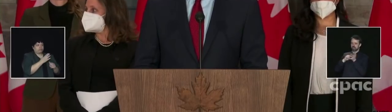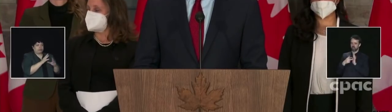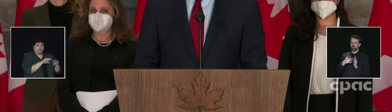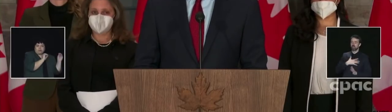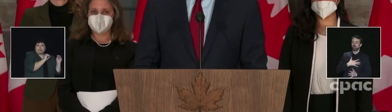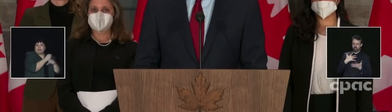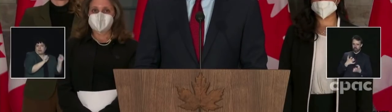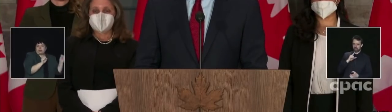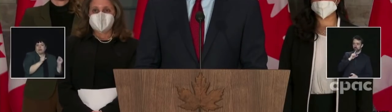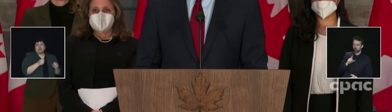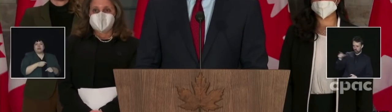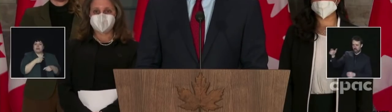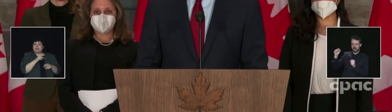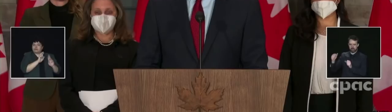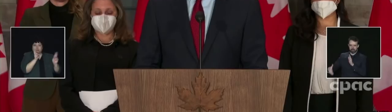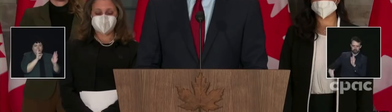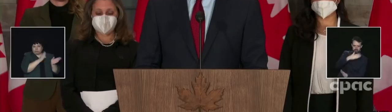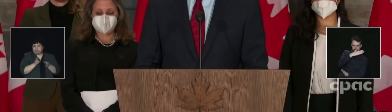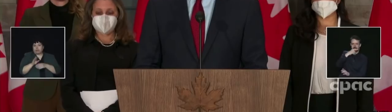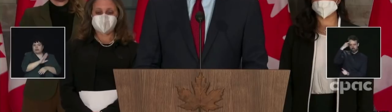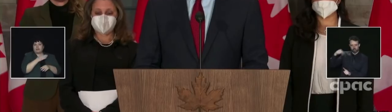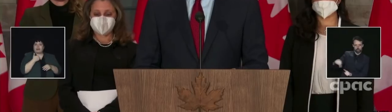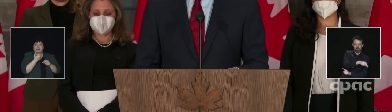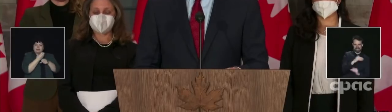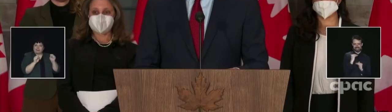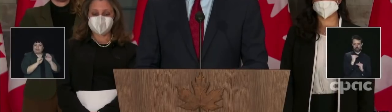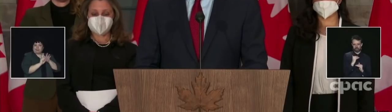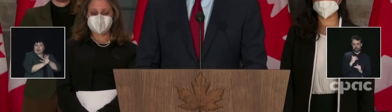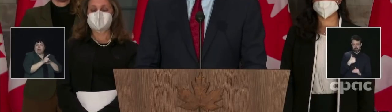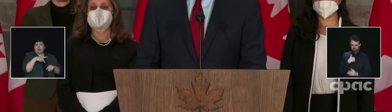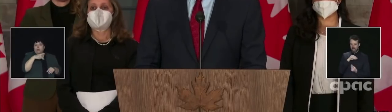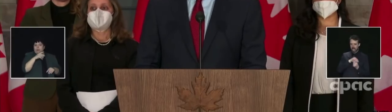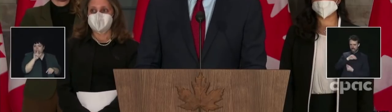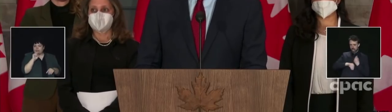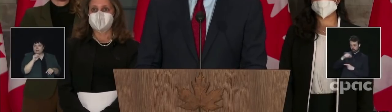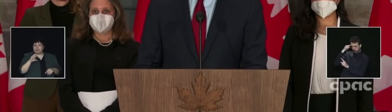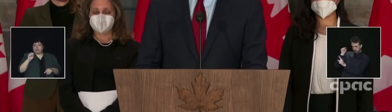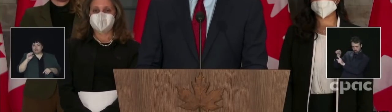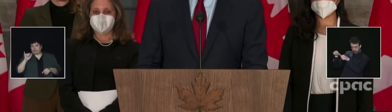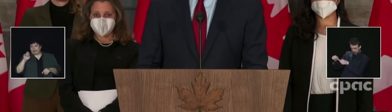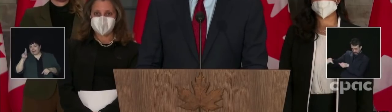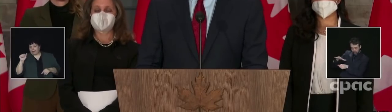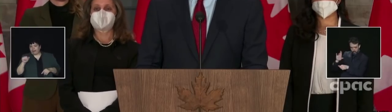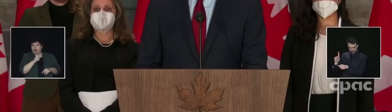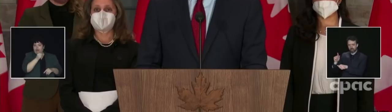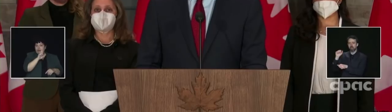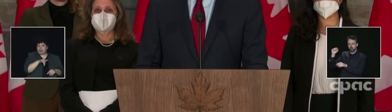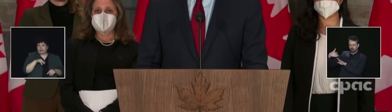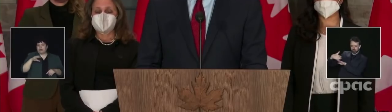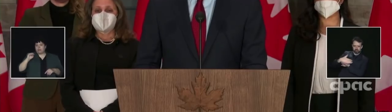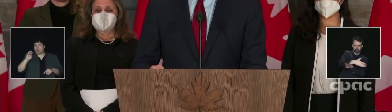arranged for safe passage for you and your families at the land borders with Poland, Slovakia, Hungary, Romania, and Moldova.